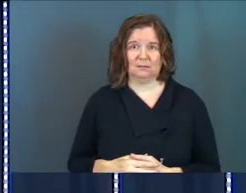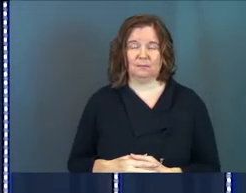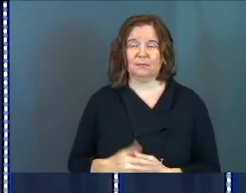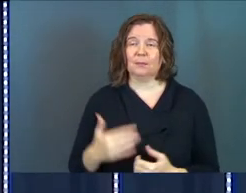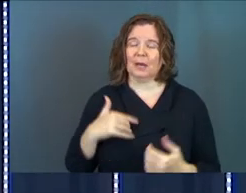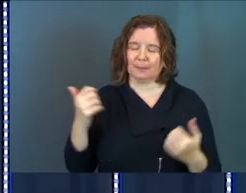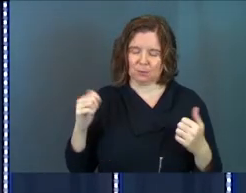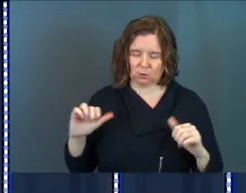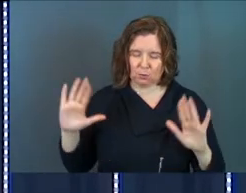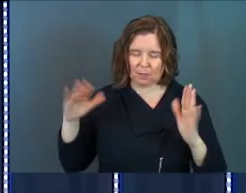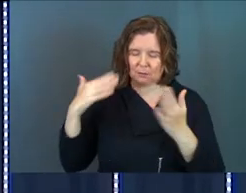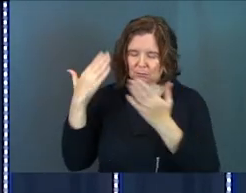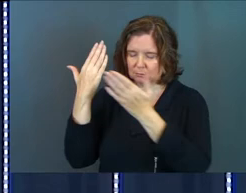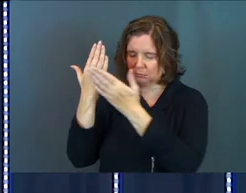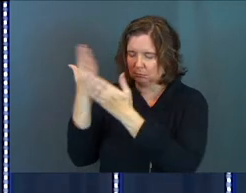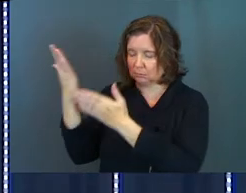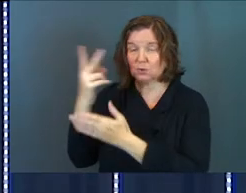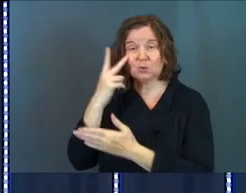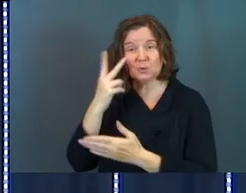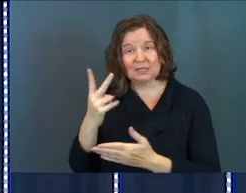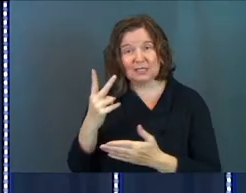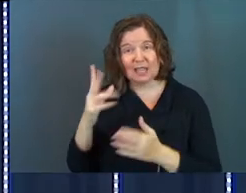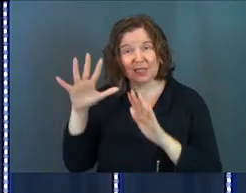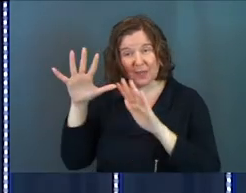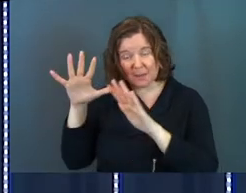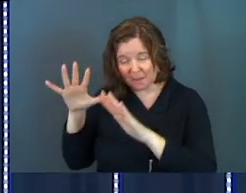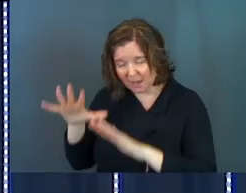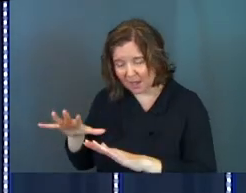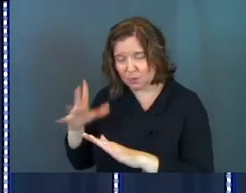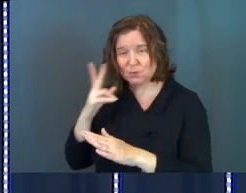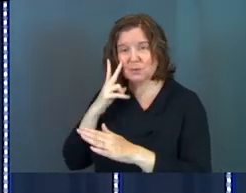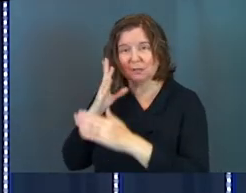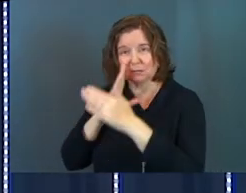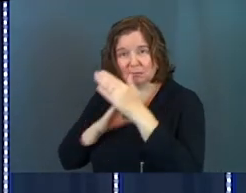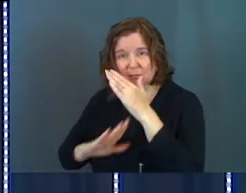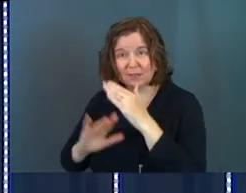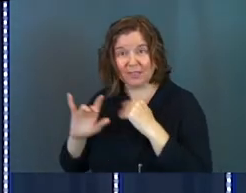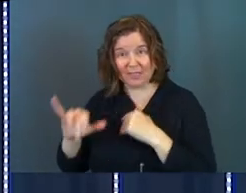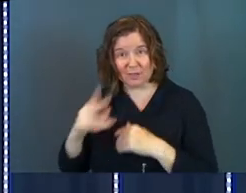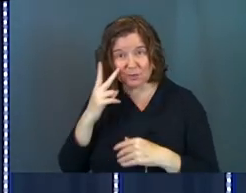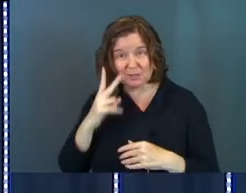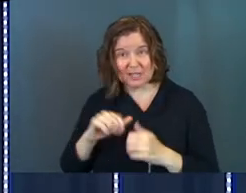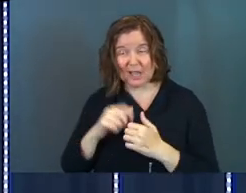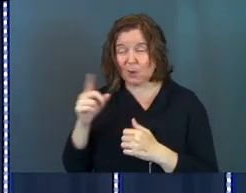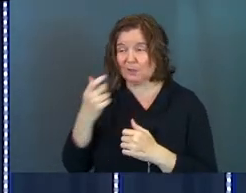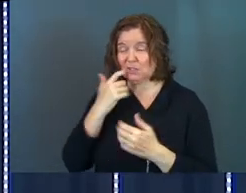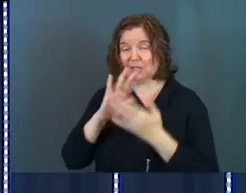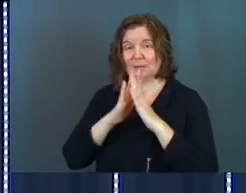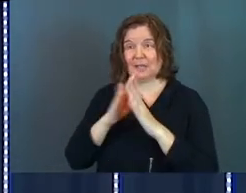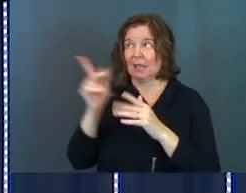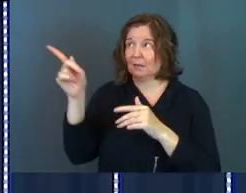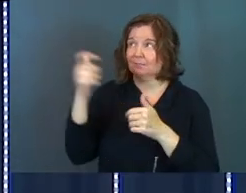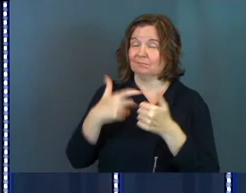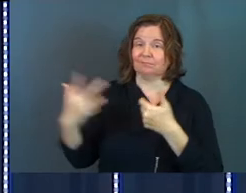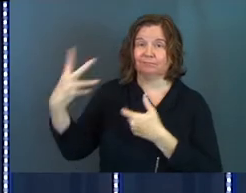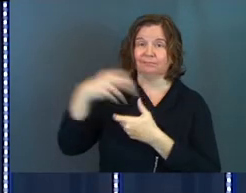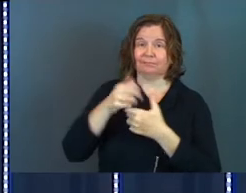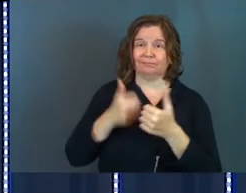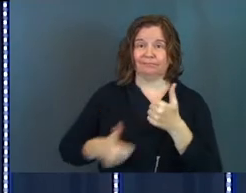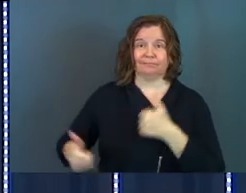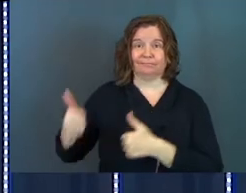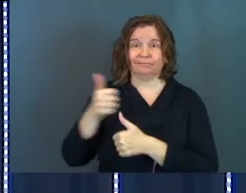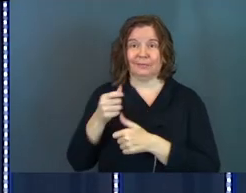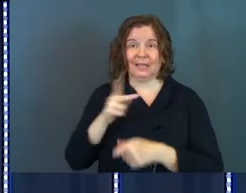But I'm going to surrender to you. Do you see the bow in that? Do you see the homage in that? Do you see how he just became king over your marriage?